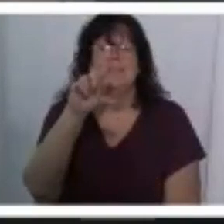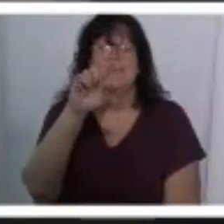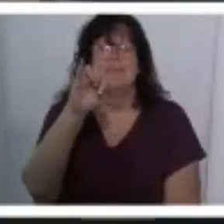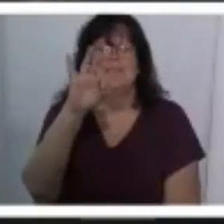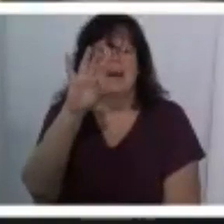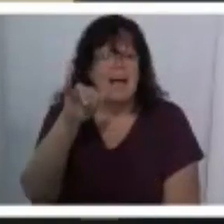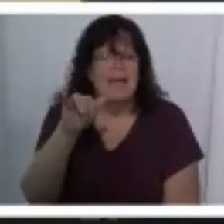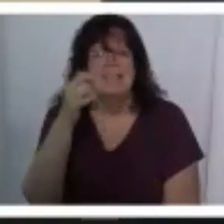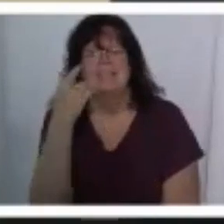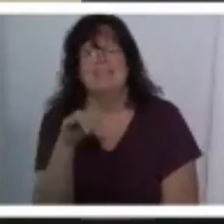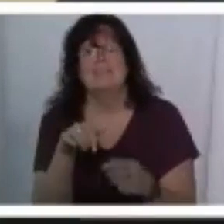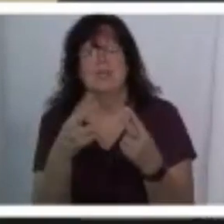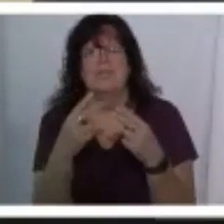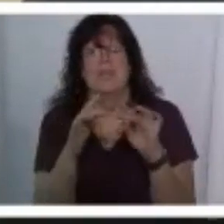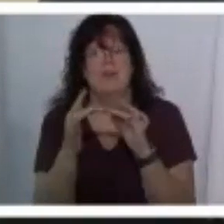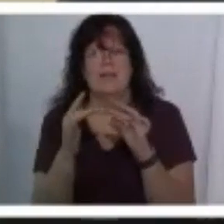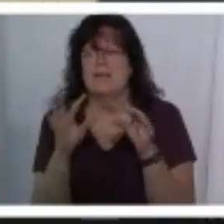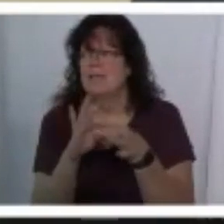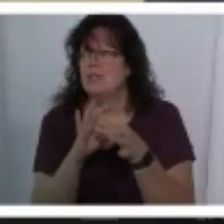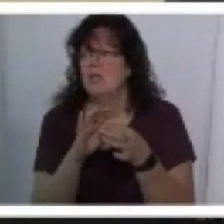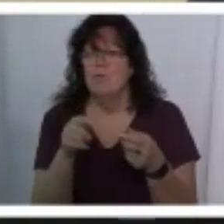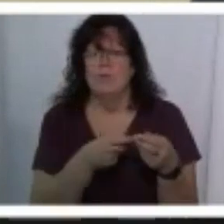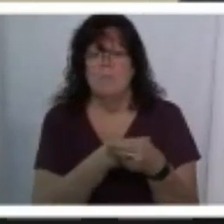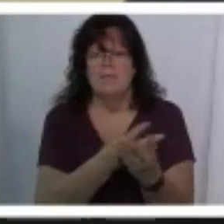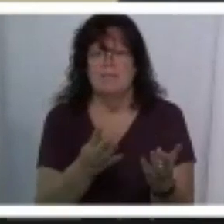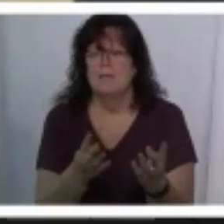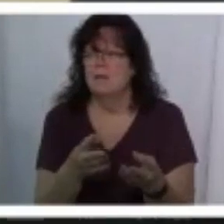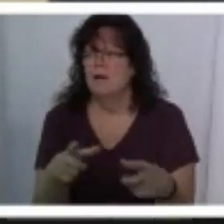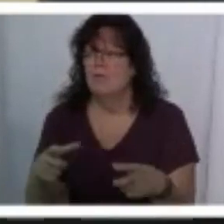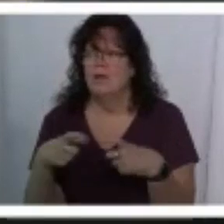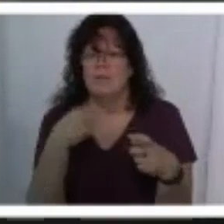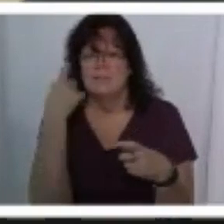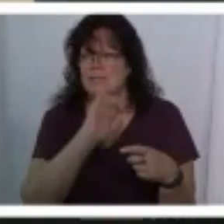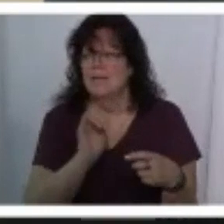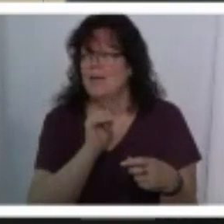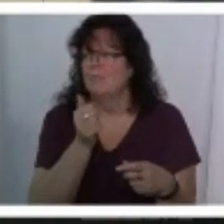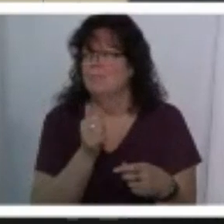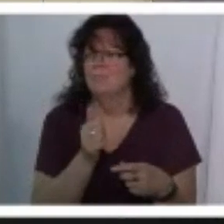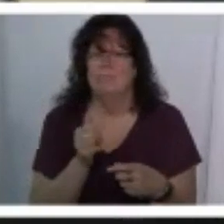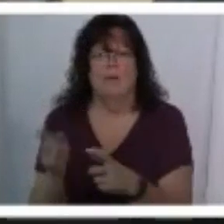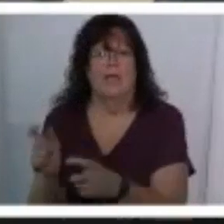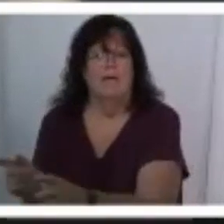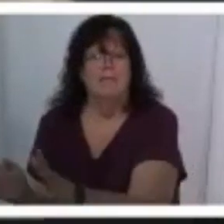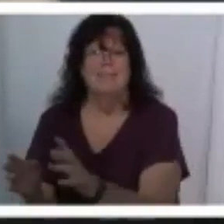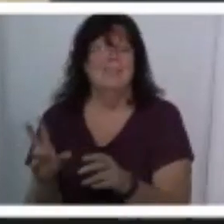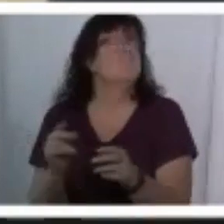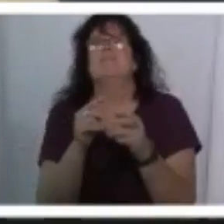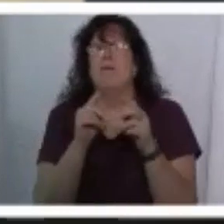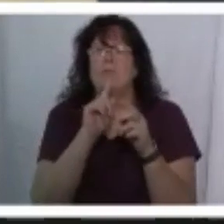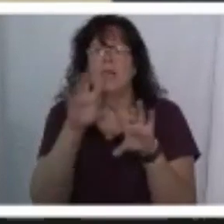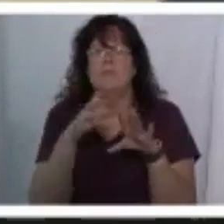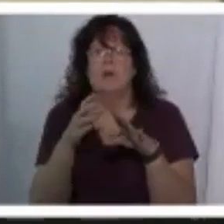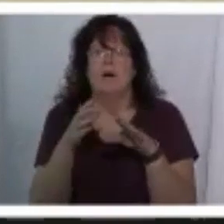say i give online because a lot of people when they pass a plate they think oh my gosh it always looks like i never put anything in and they're like no i actually just give